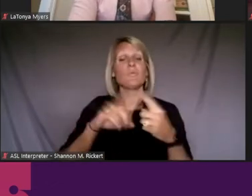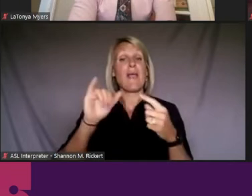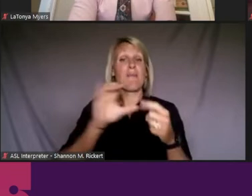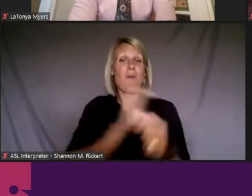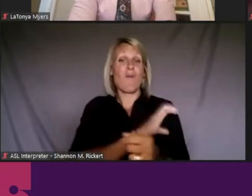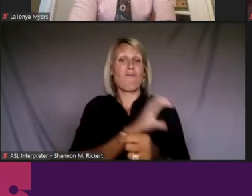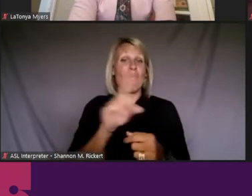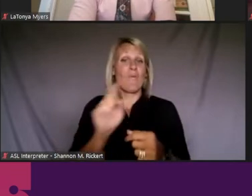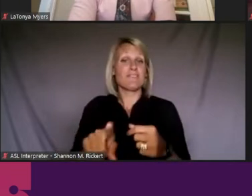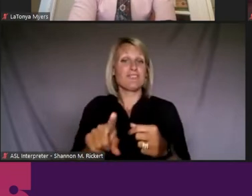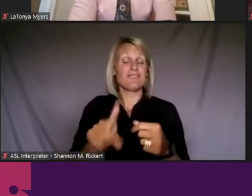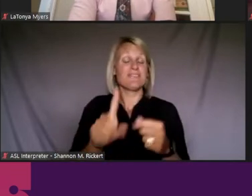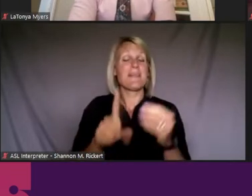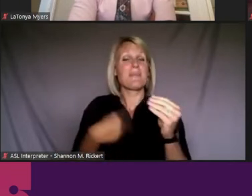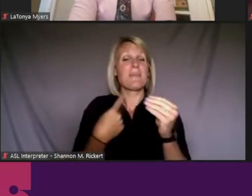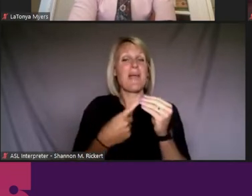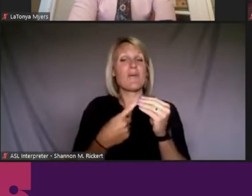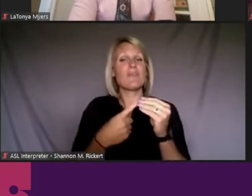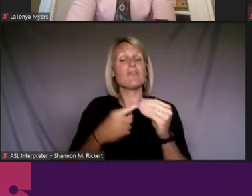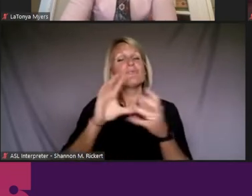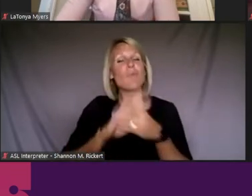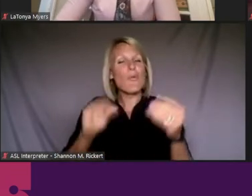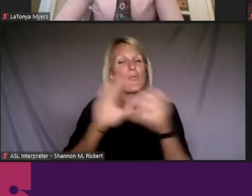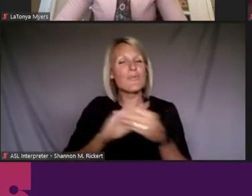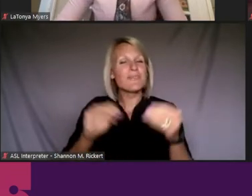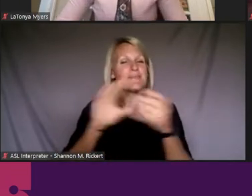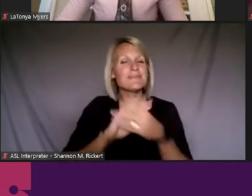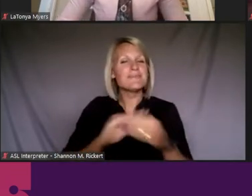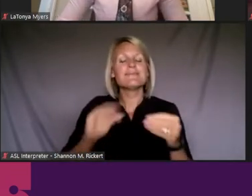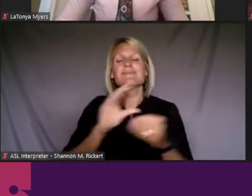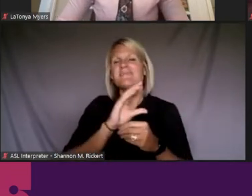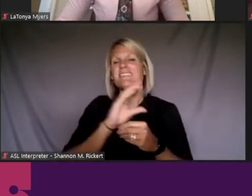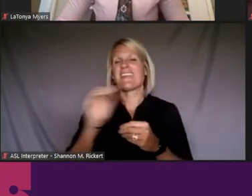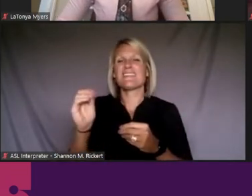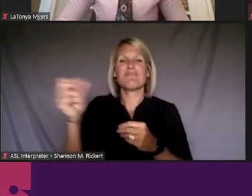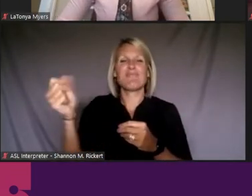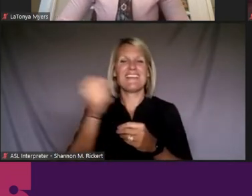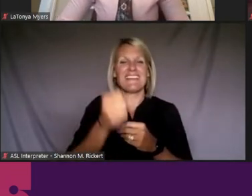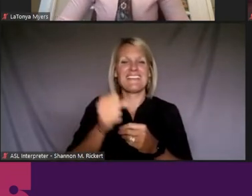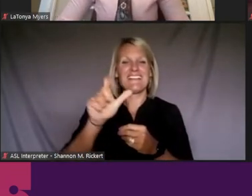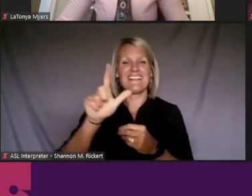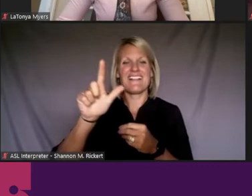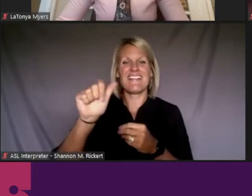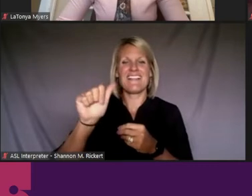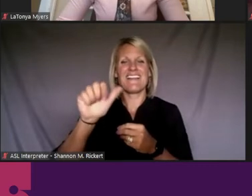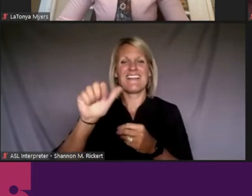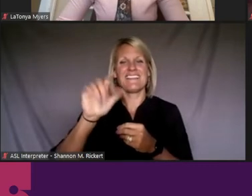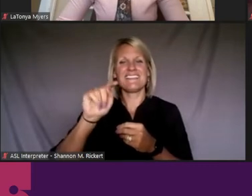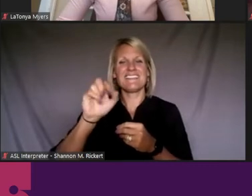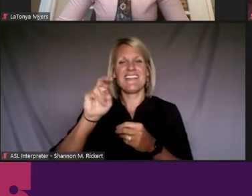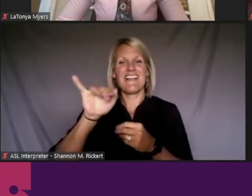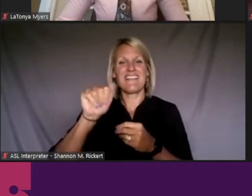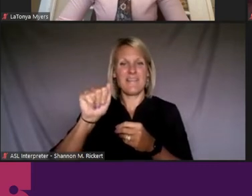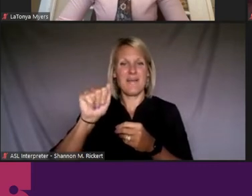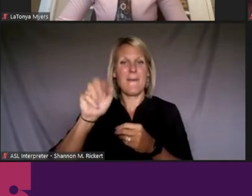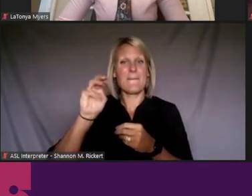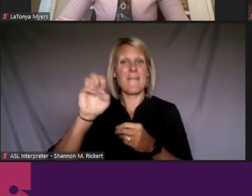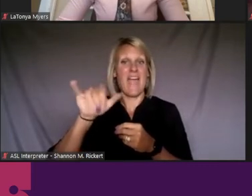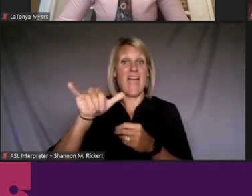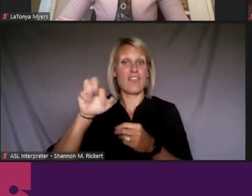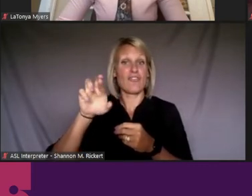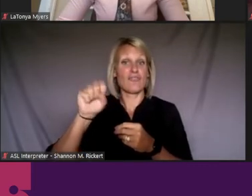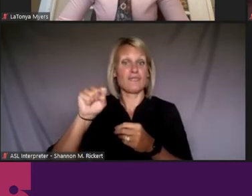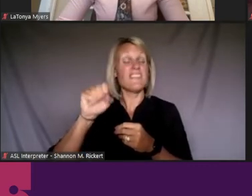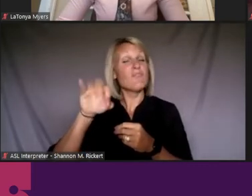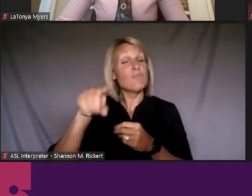around storytelling and bring in Latonya Myers, who is with us. Some of you who are familiar